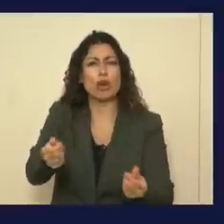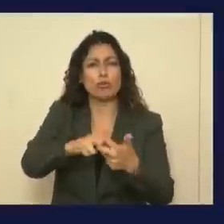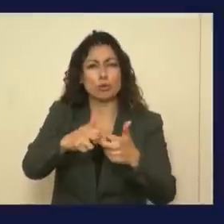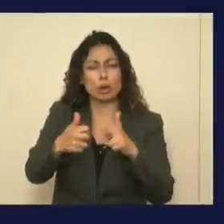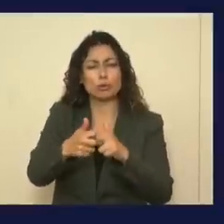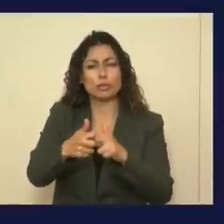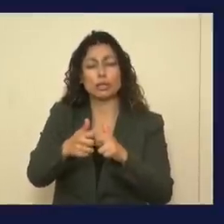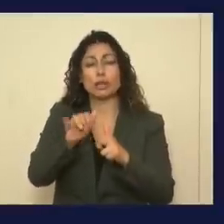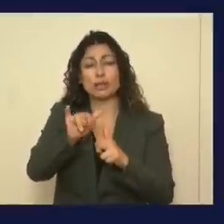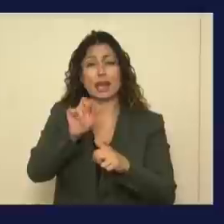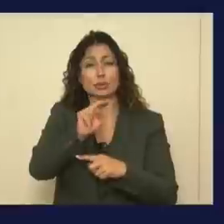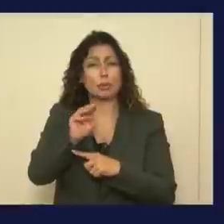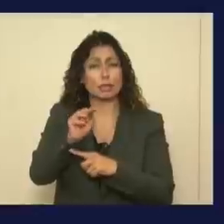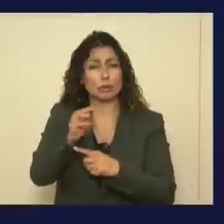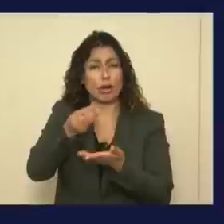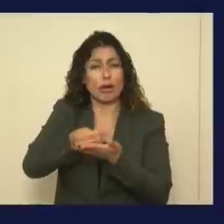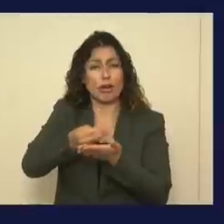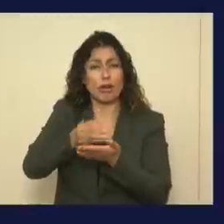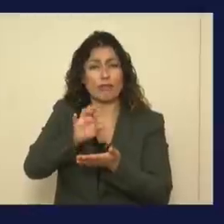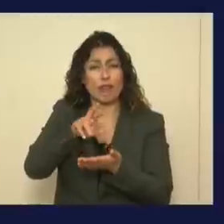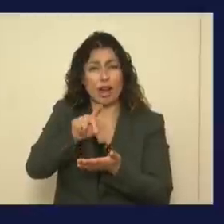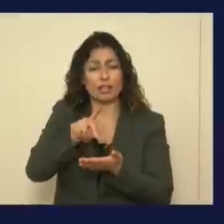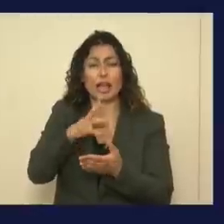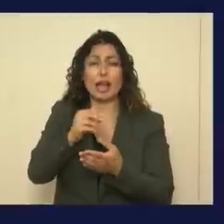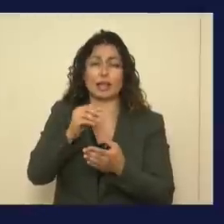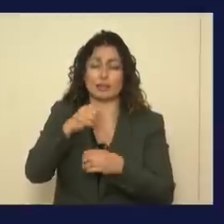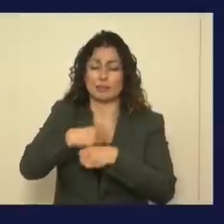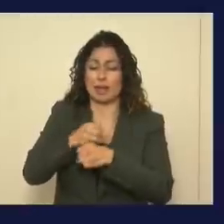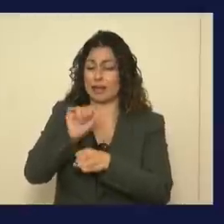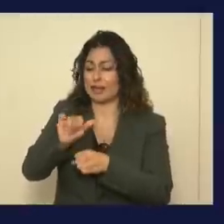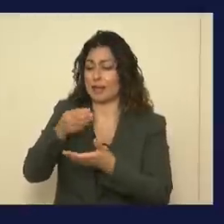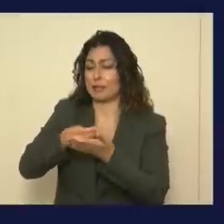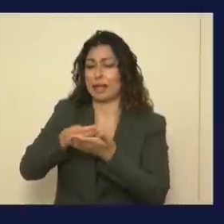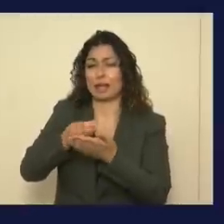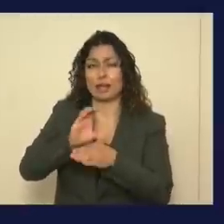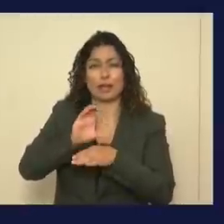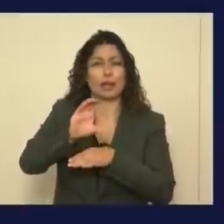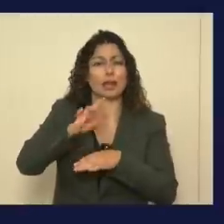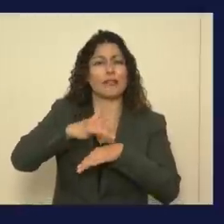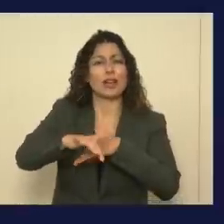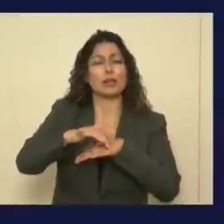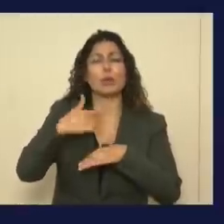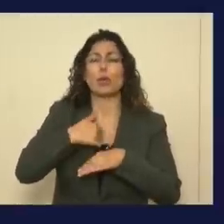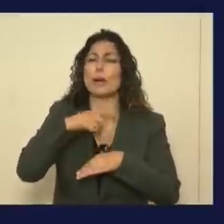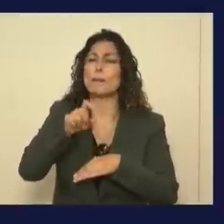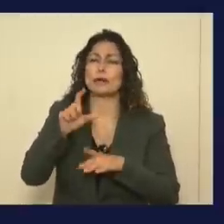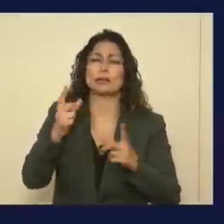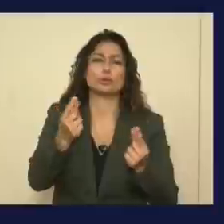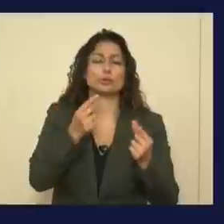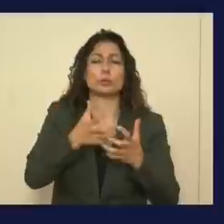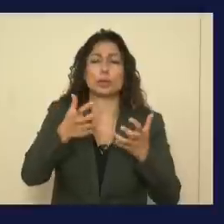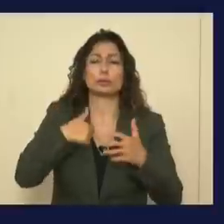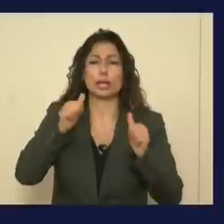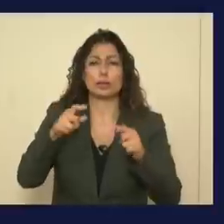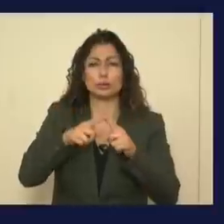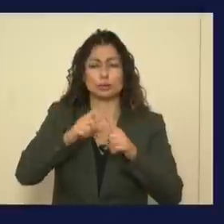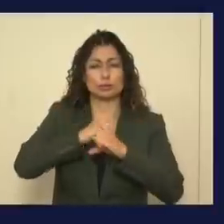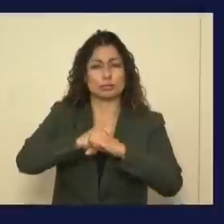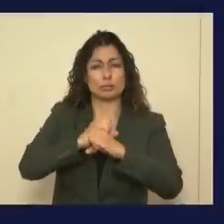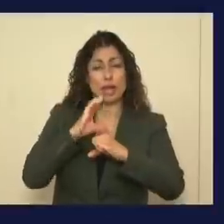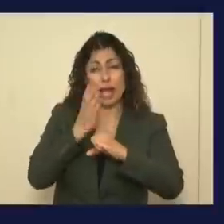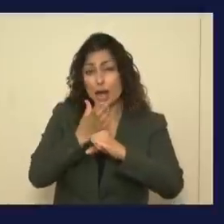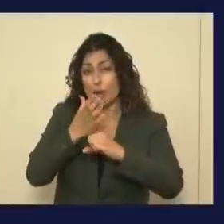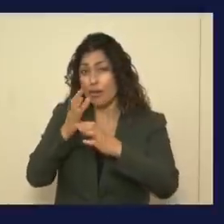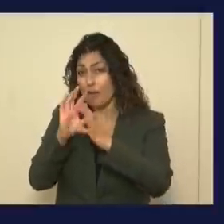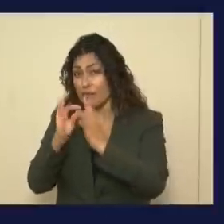New Mexico Fund and making it available. We have to do as much as we can to safeguard our families and our businesses